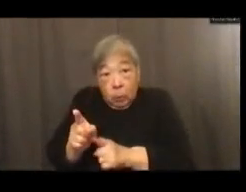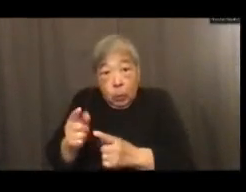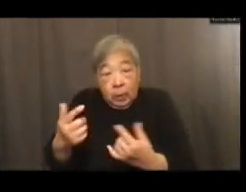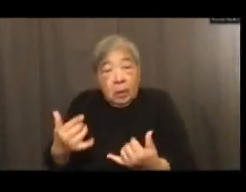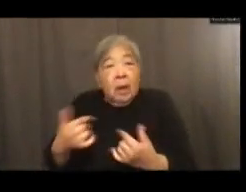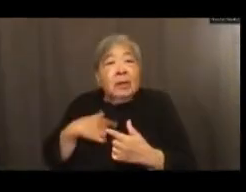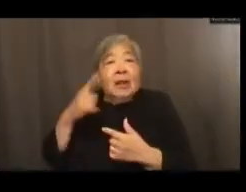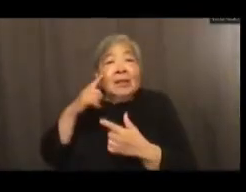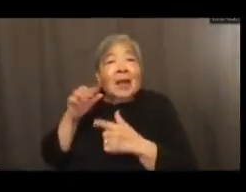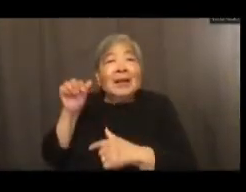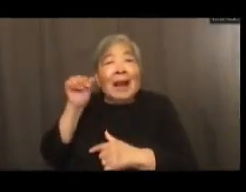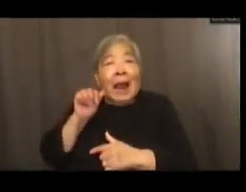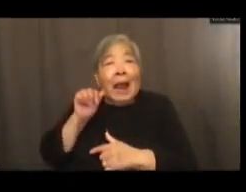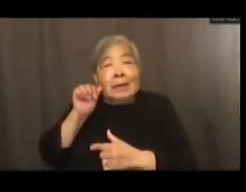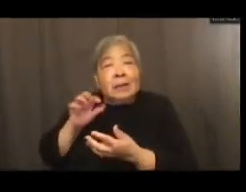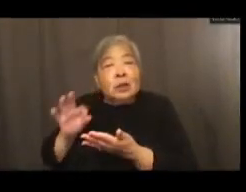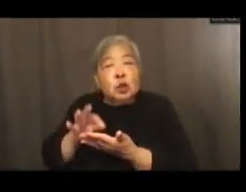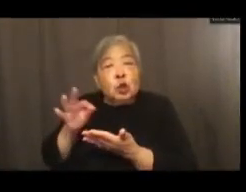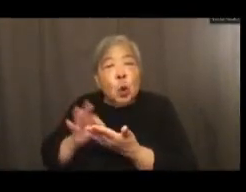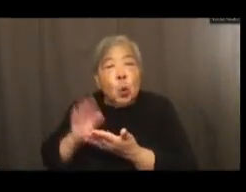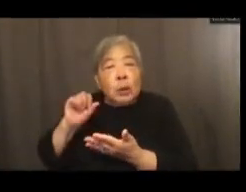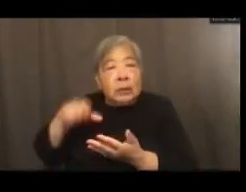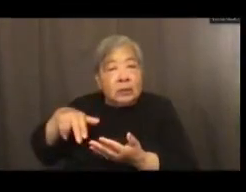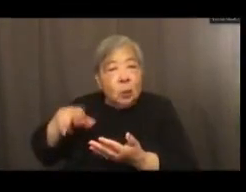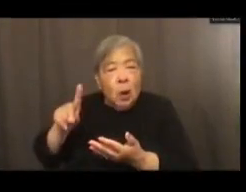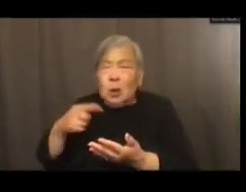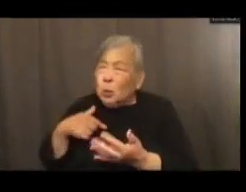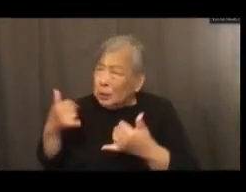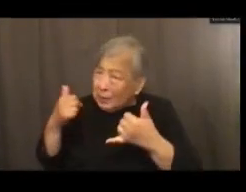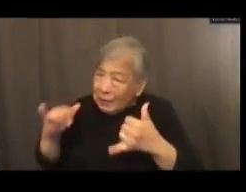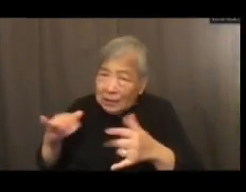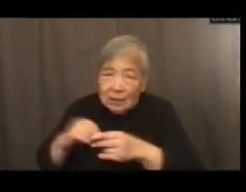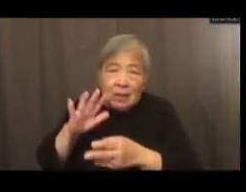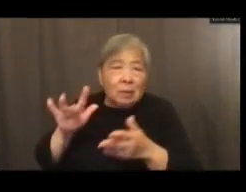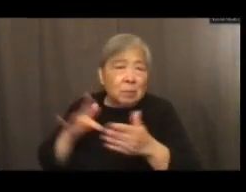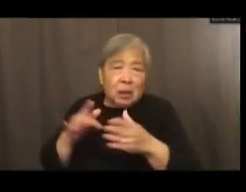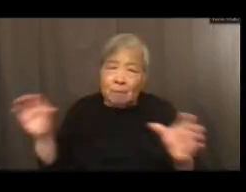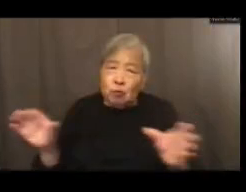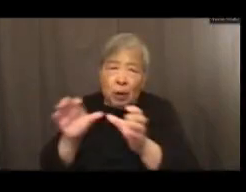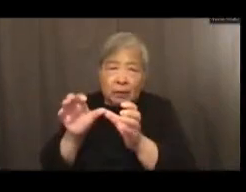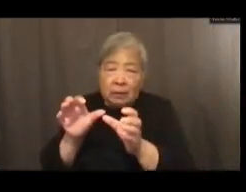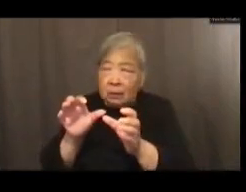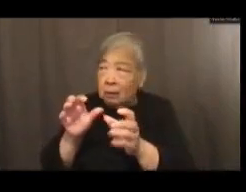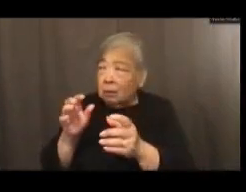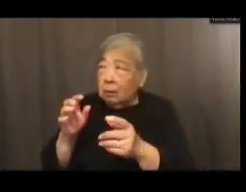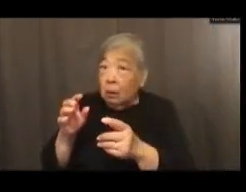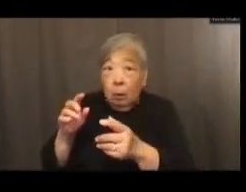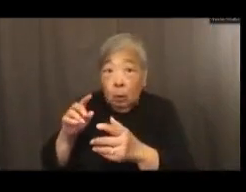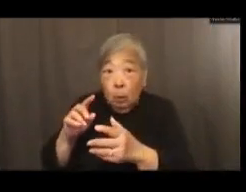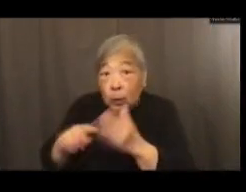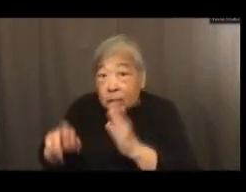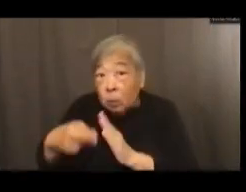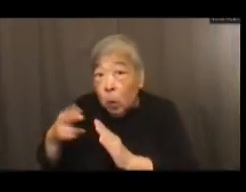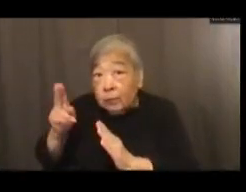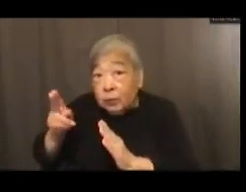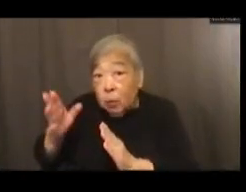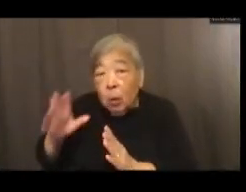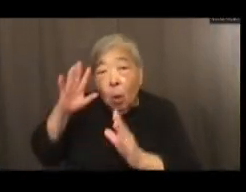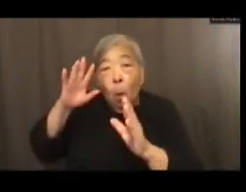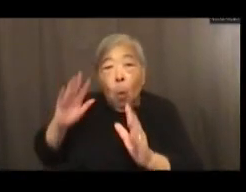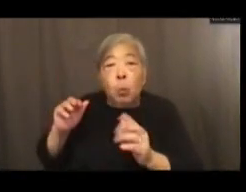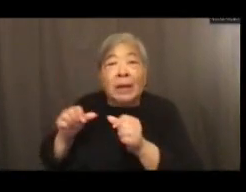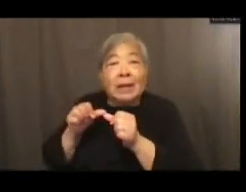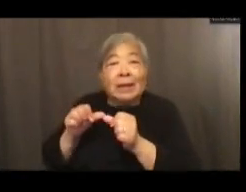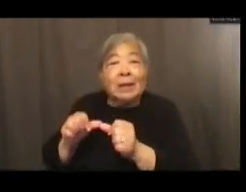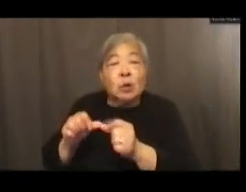the sewing squad reminds me of. We're still in the middle of the crisis. What's the role of the historian? I hope we can continue to help